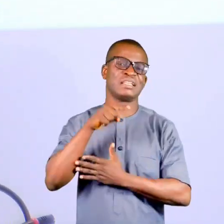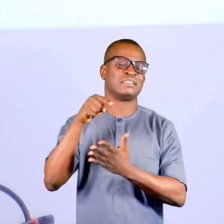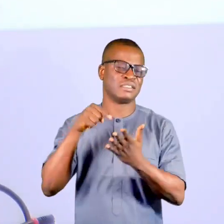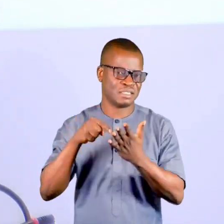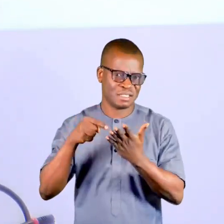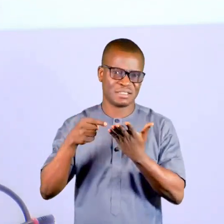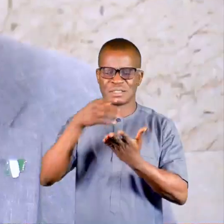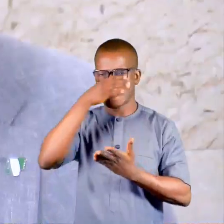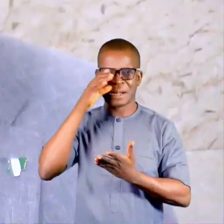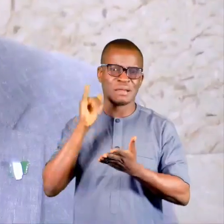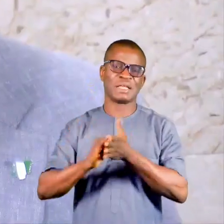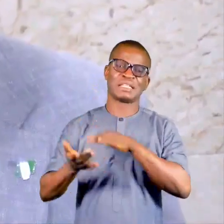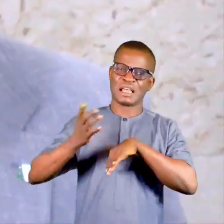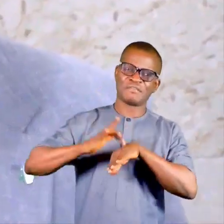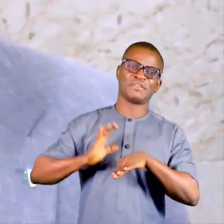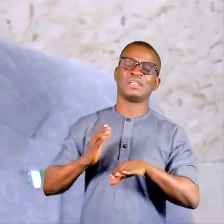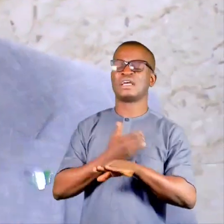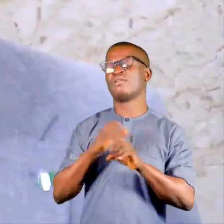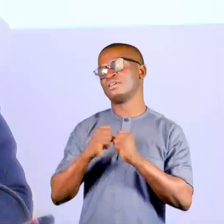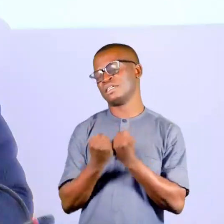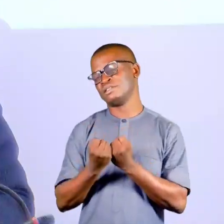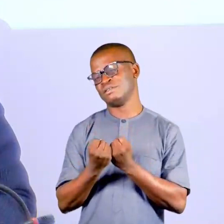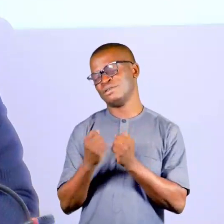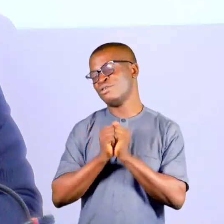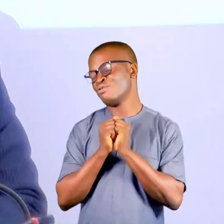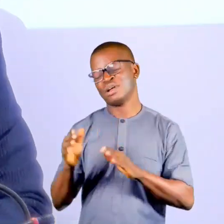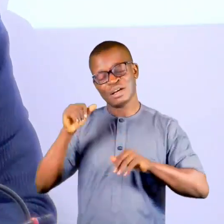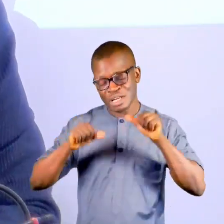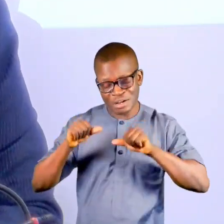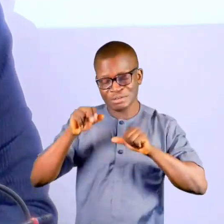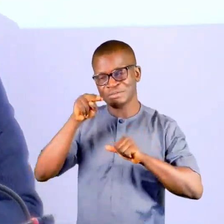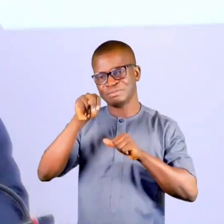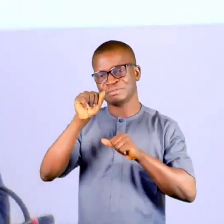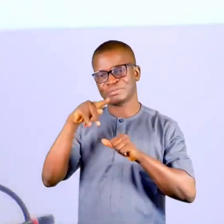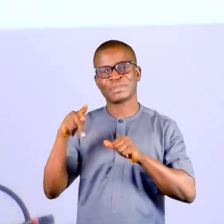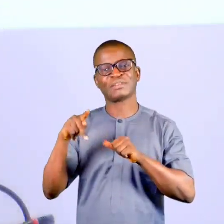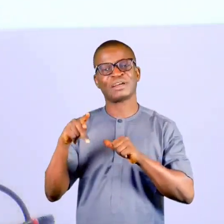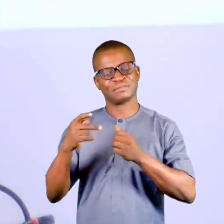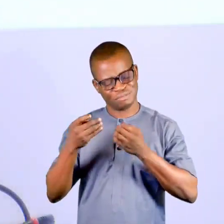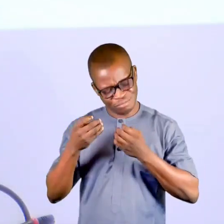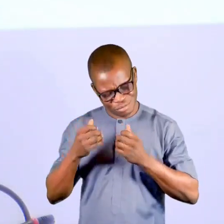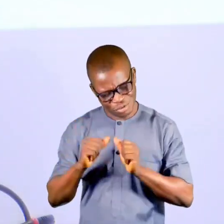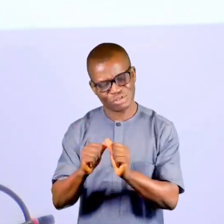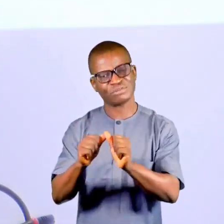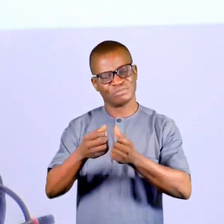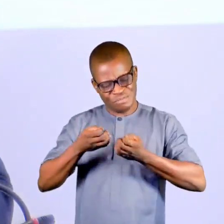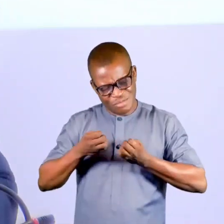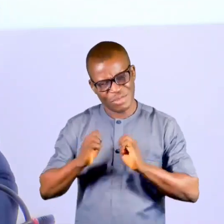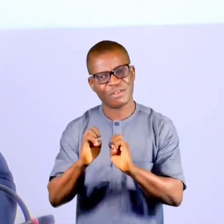predicament that has befallen our society. Without a doubt, Naktif has continued to put in men's efforts